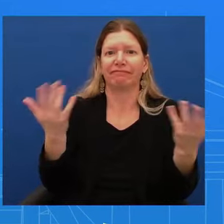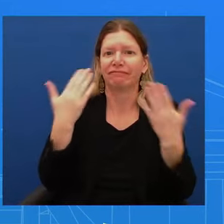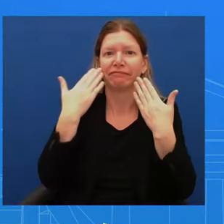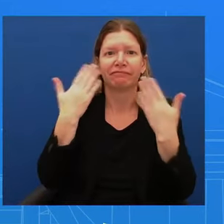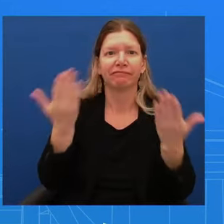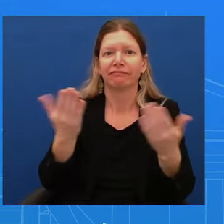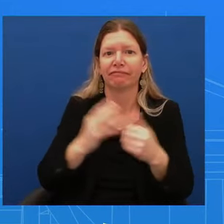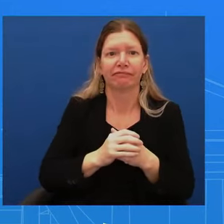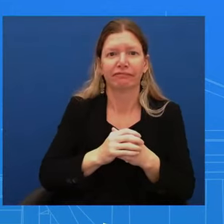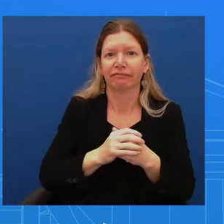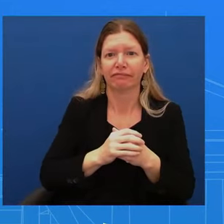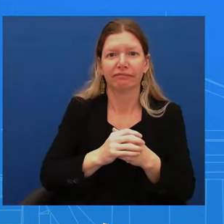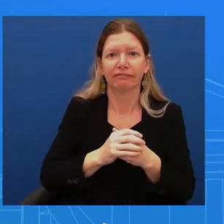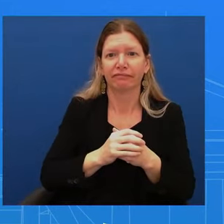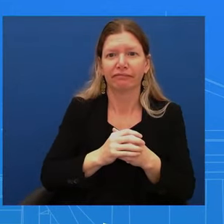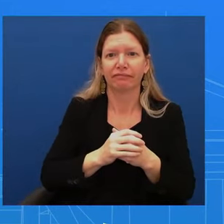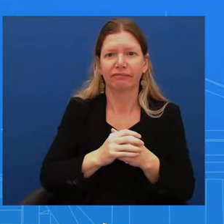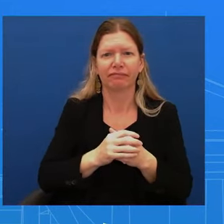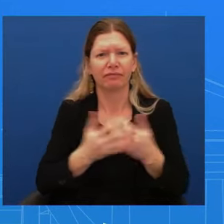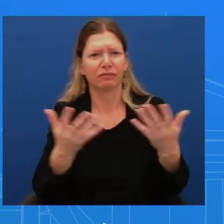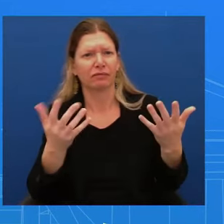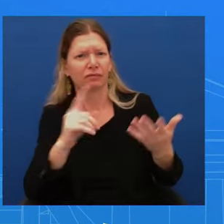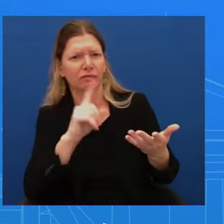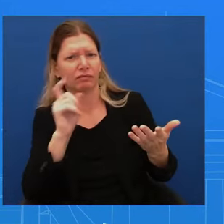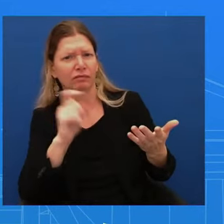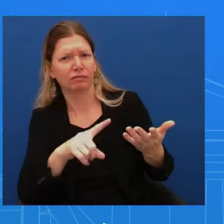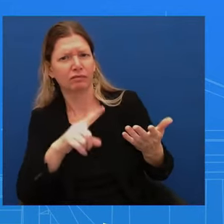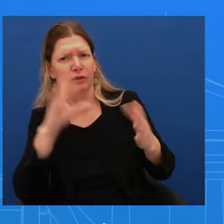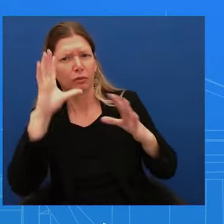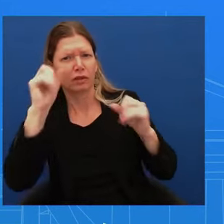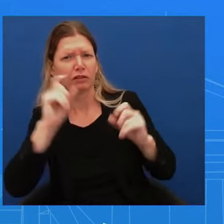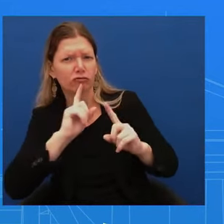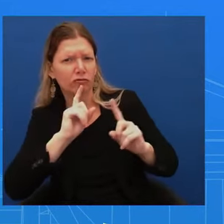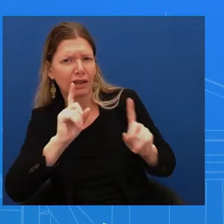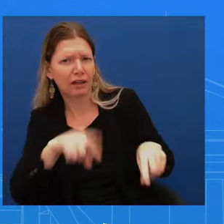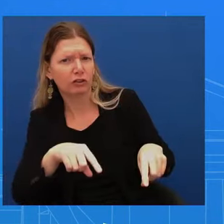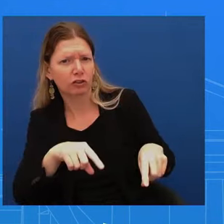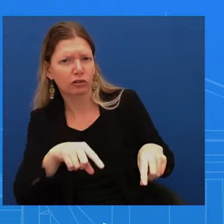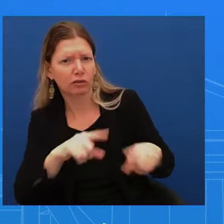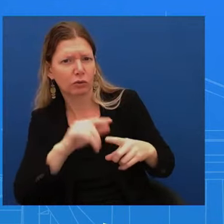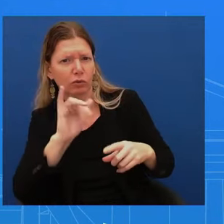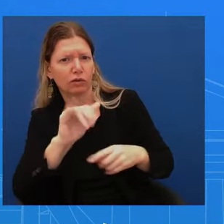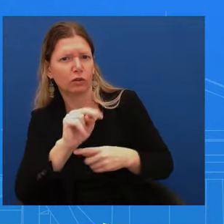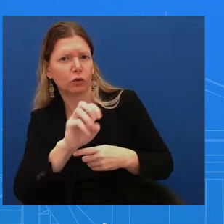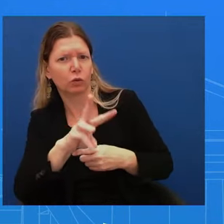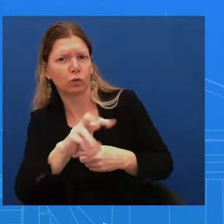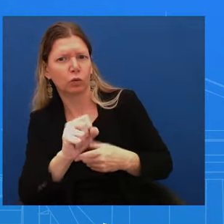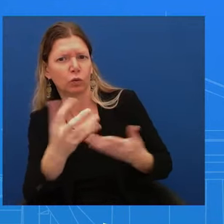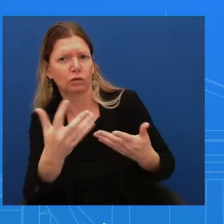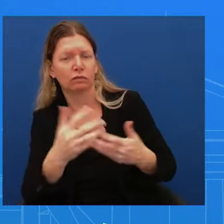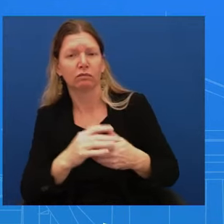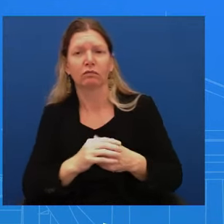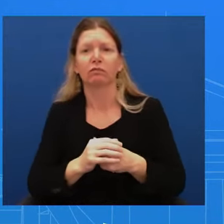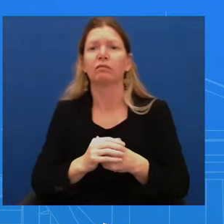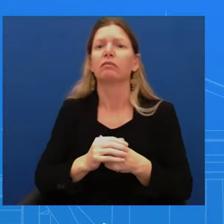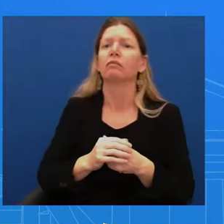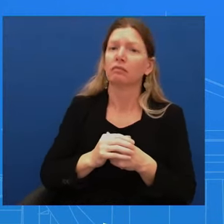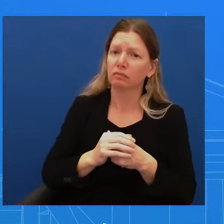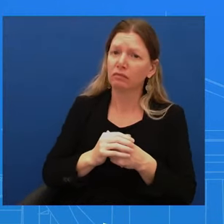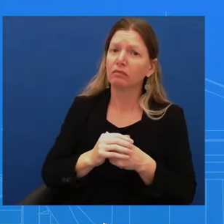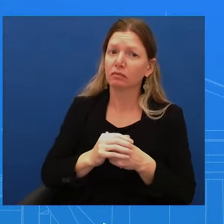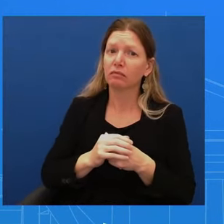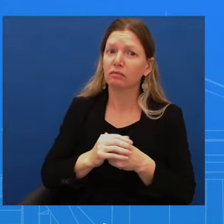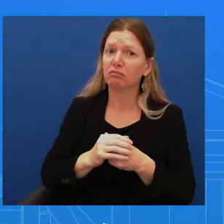Karine rightly said, we all want to wish him the very best. I mean, this is sadly, this is a disease that